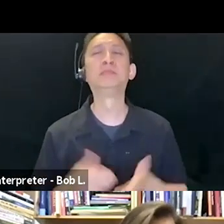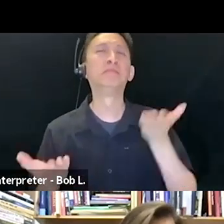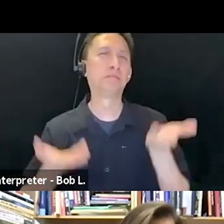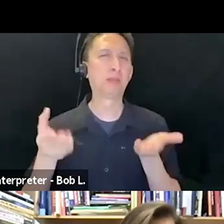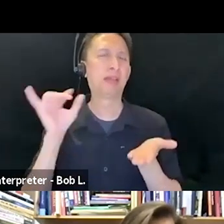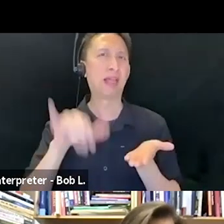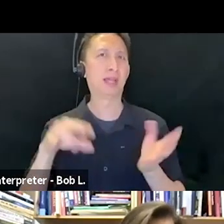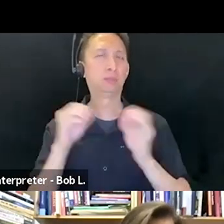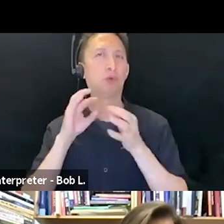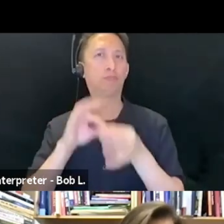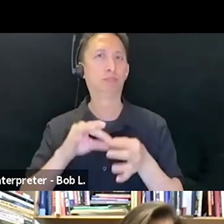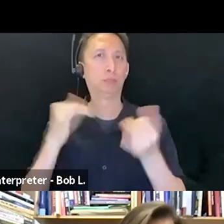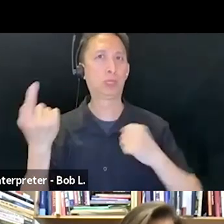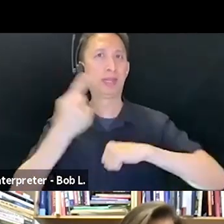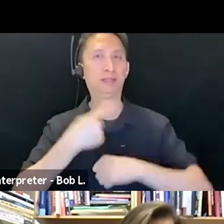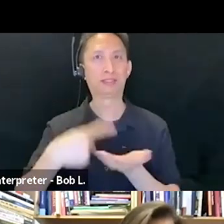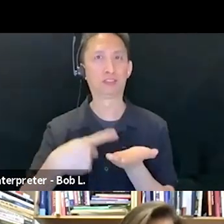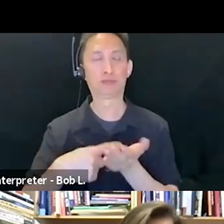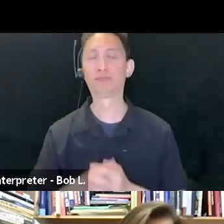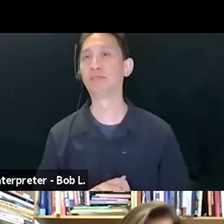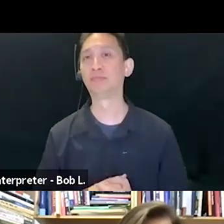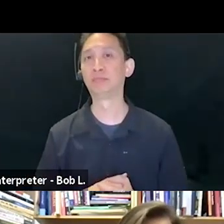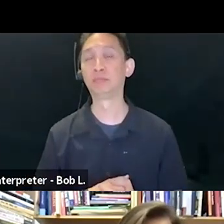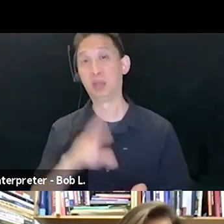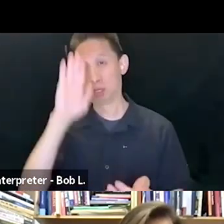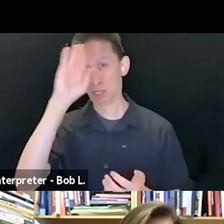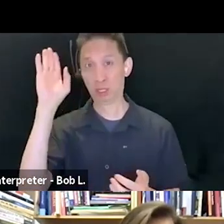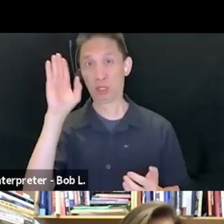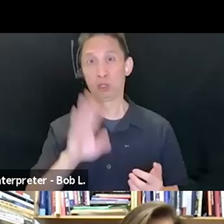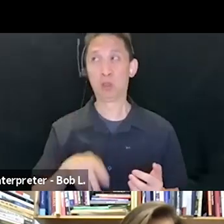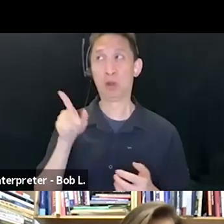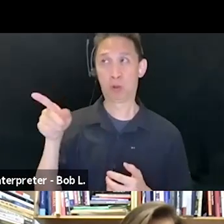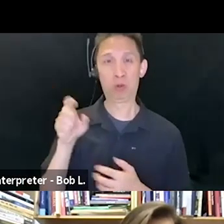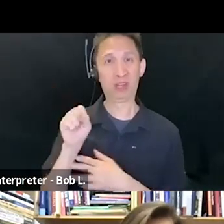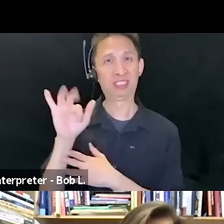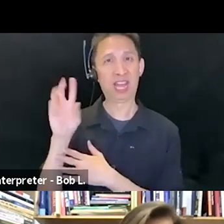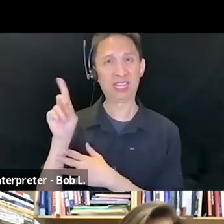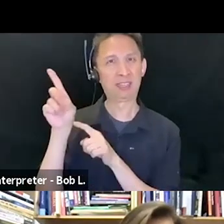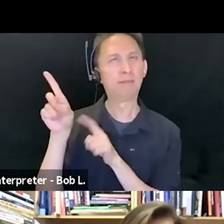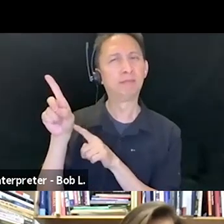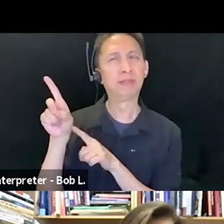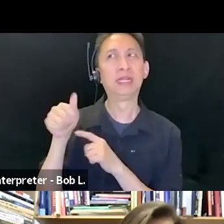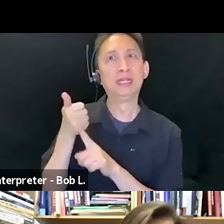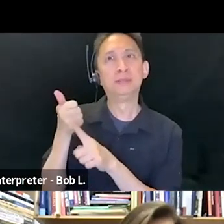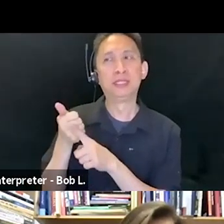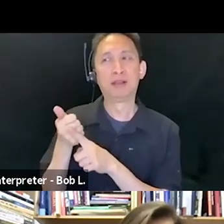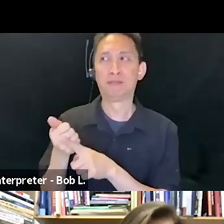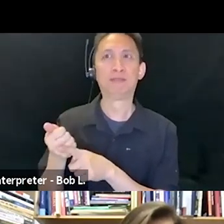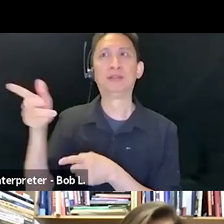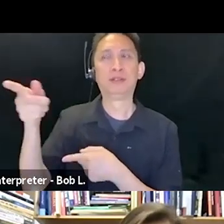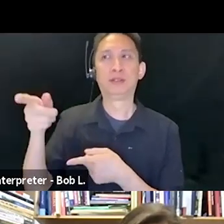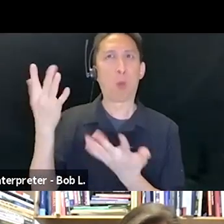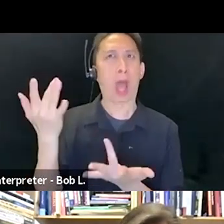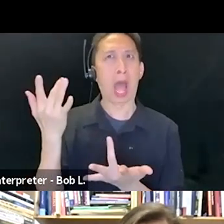mind. But it seems important also to note all this, because we might ask why Said now? To